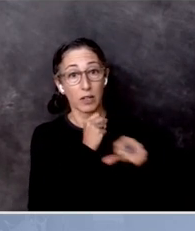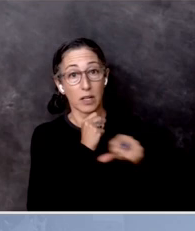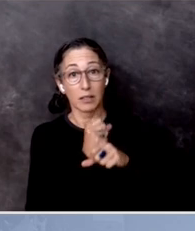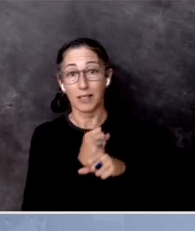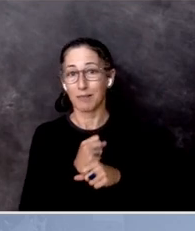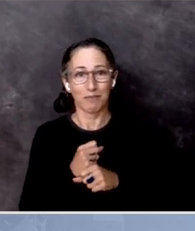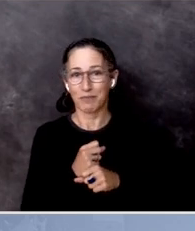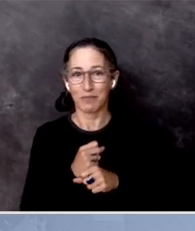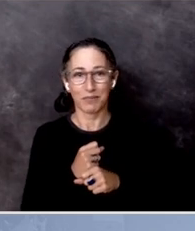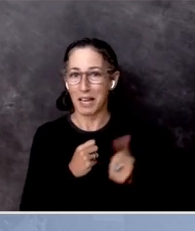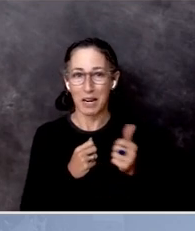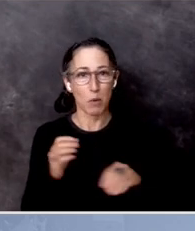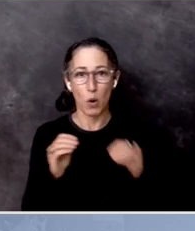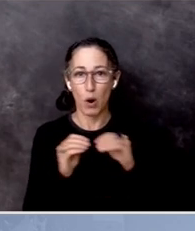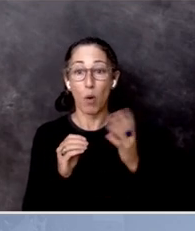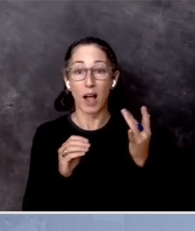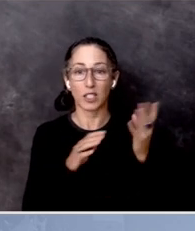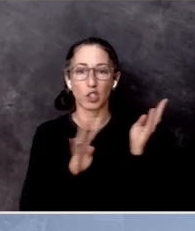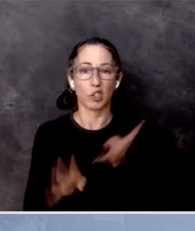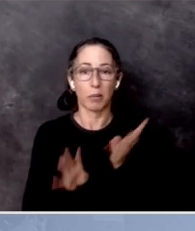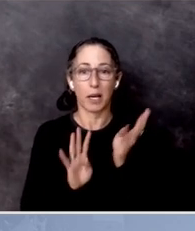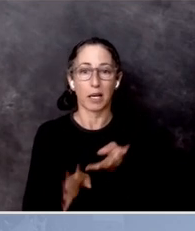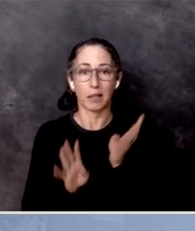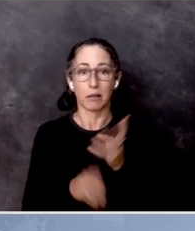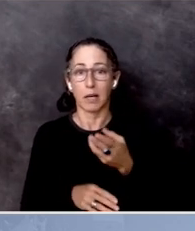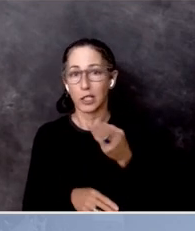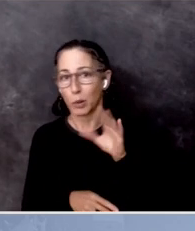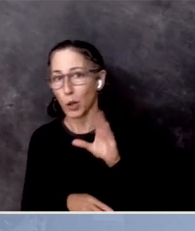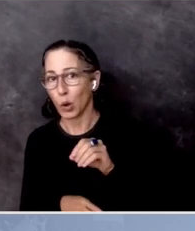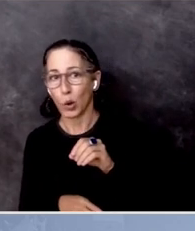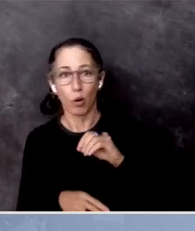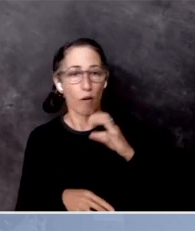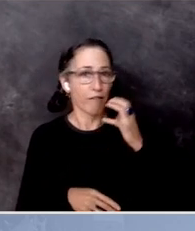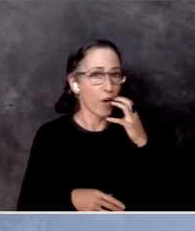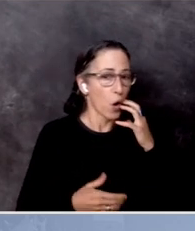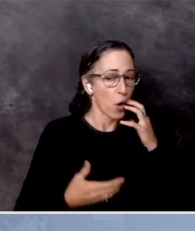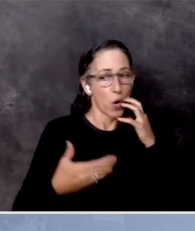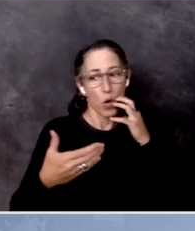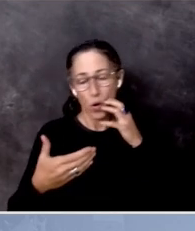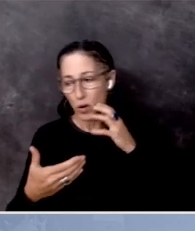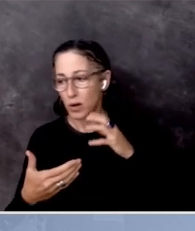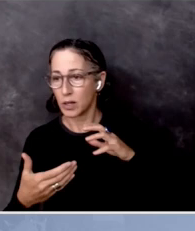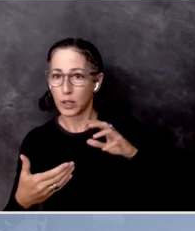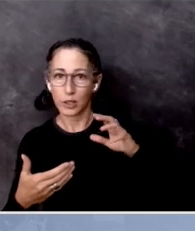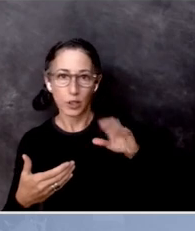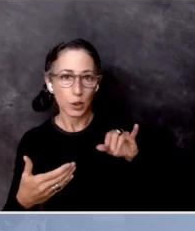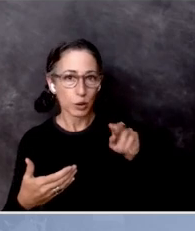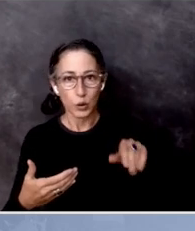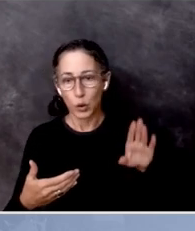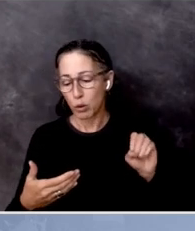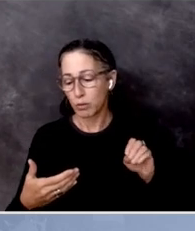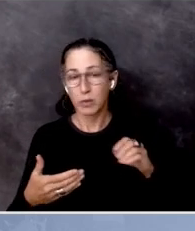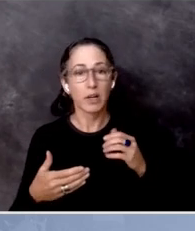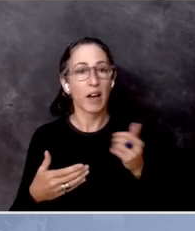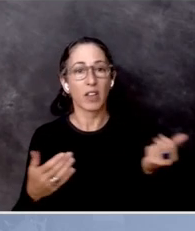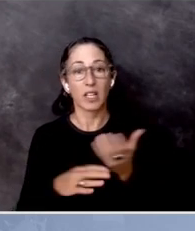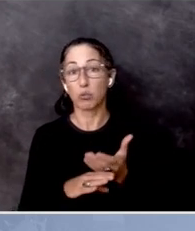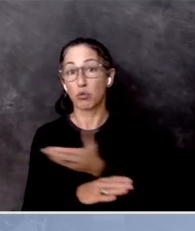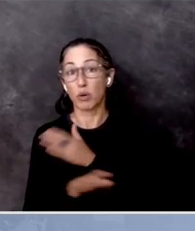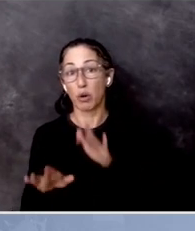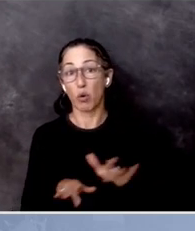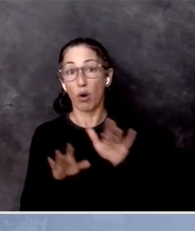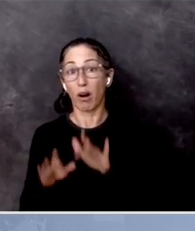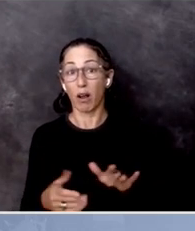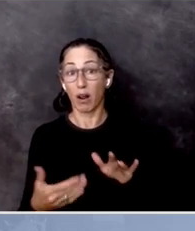Because they're streaming everything. Either it's on the phone. If they are watching TV, they've pre-recorded it. They're going through the, they're not,